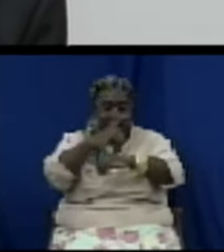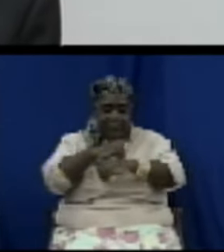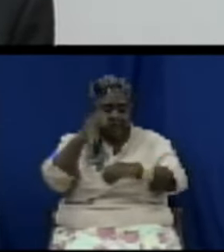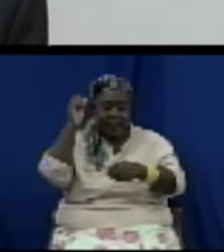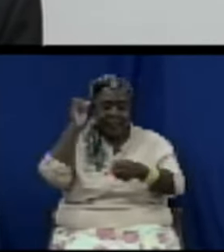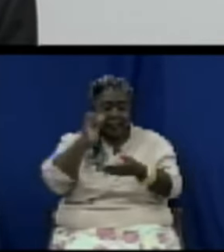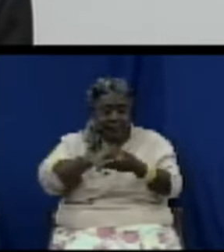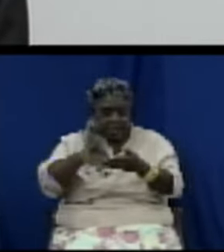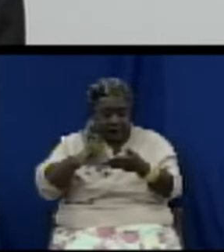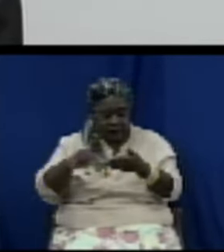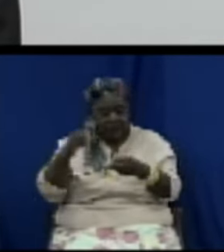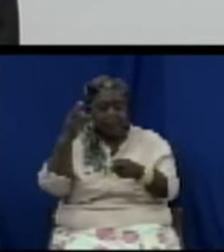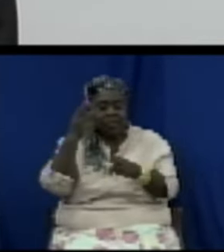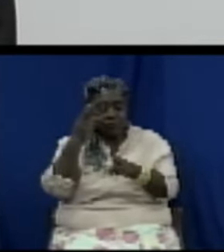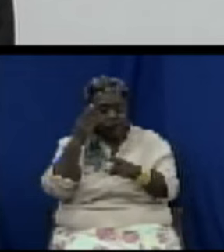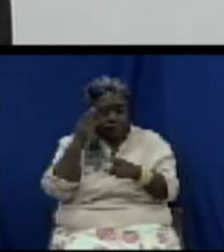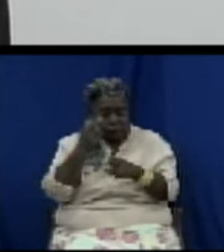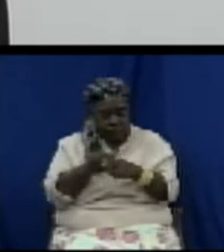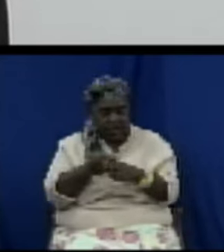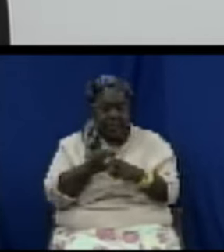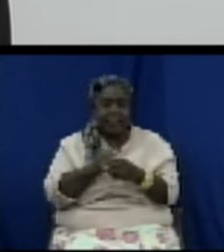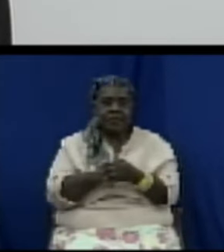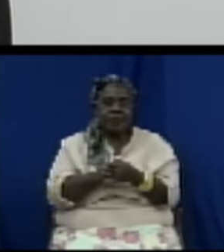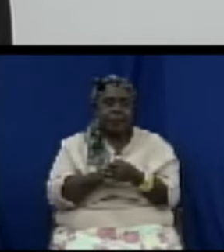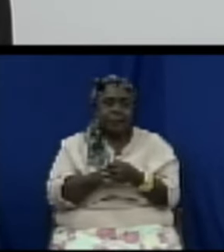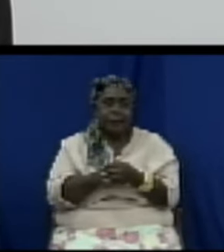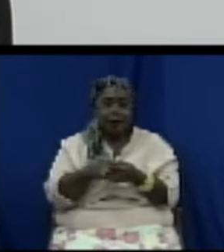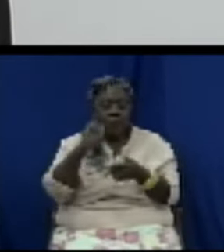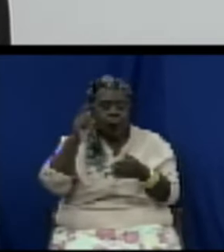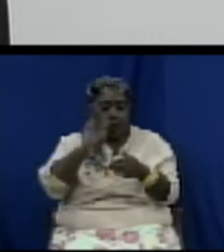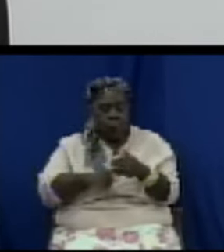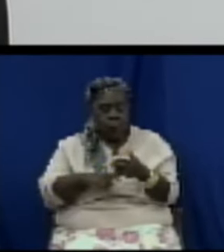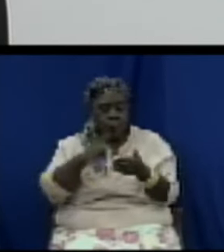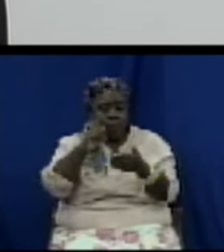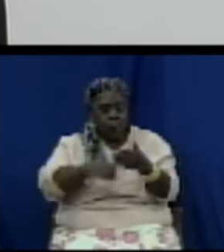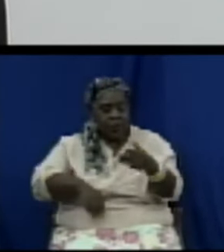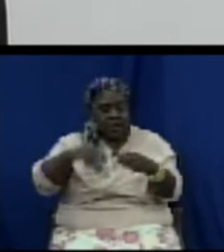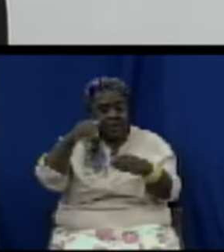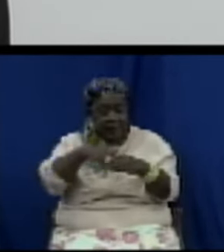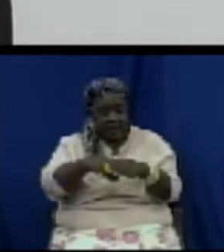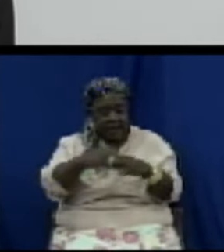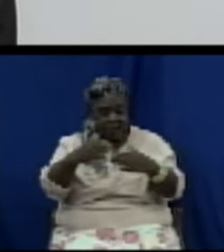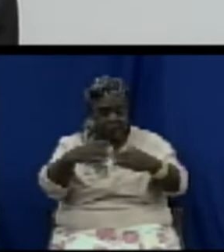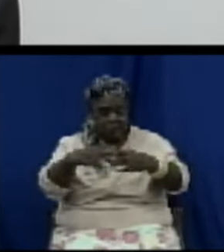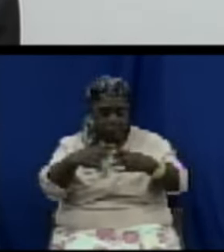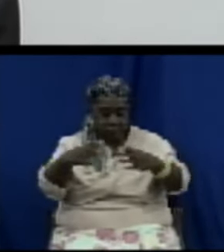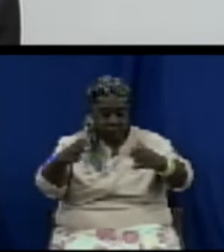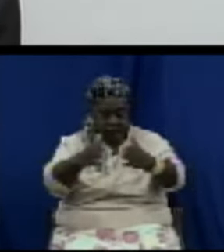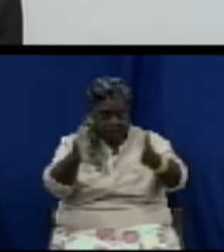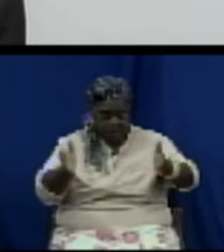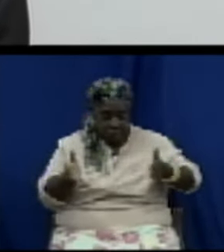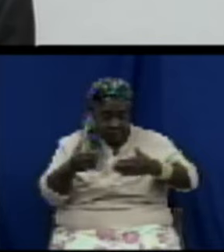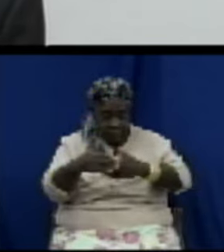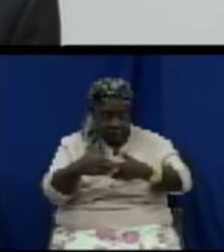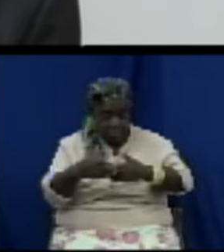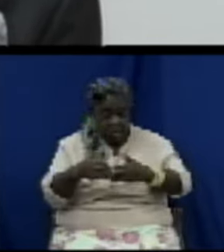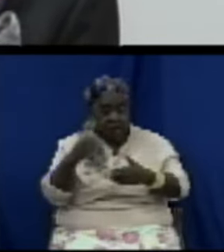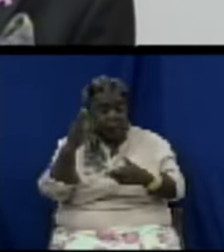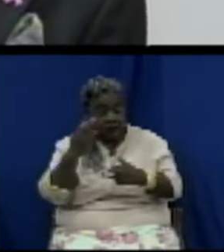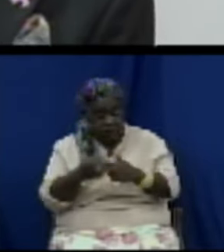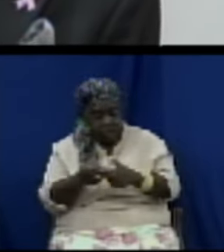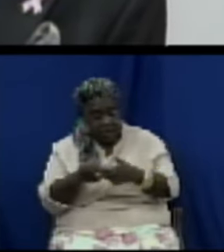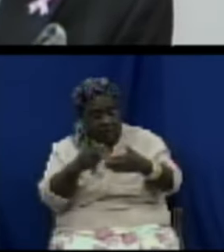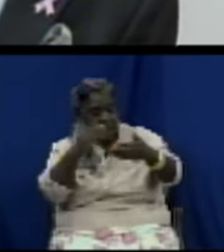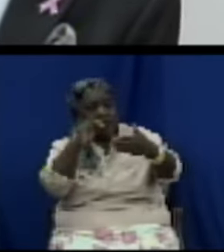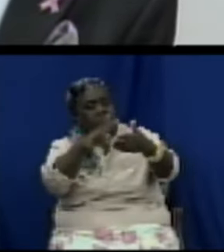there are certain chemicals which we understood they have devised that